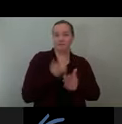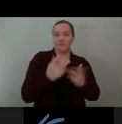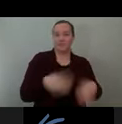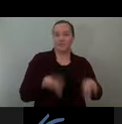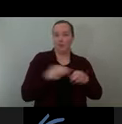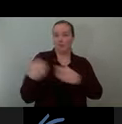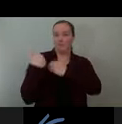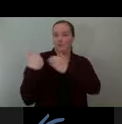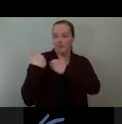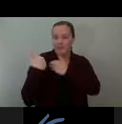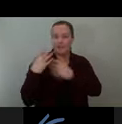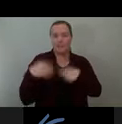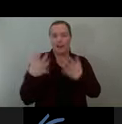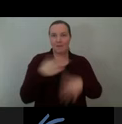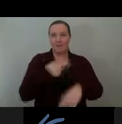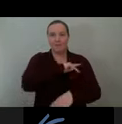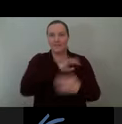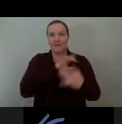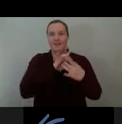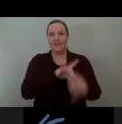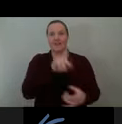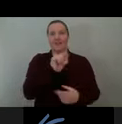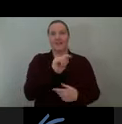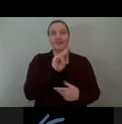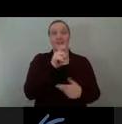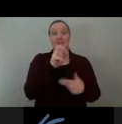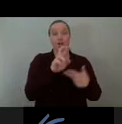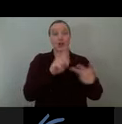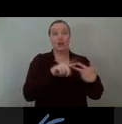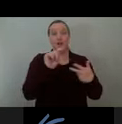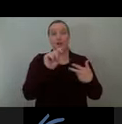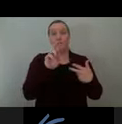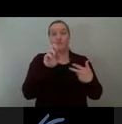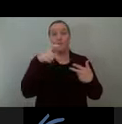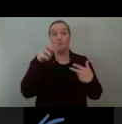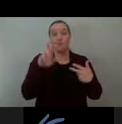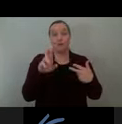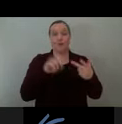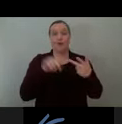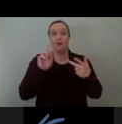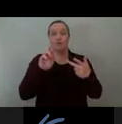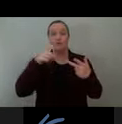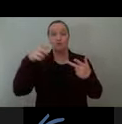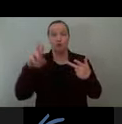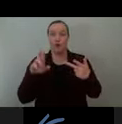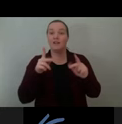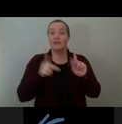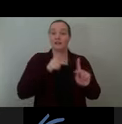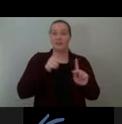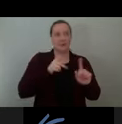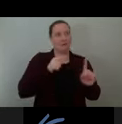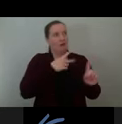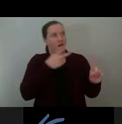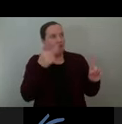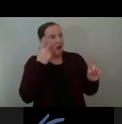new personalities as thinker, trekker, and trooper. And as such, the lifts are transformed from observers to the actors in the theater of the street,